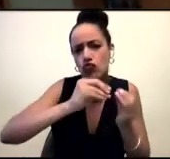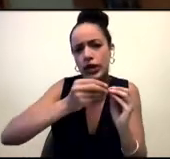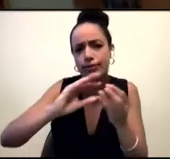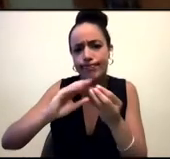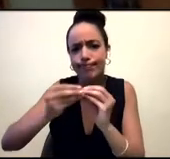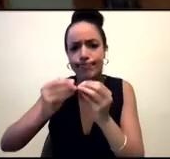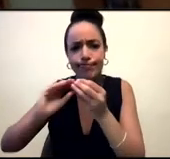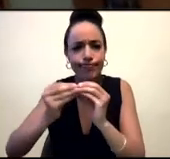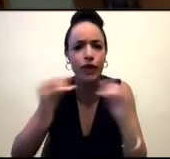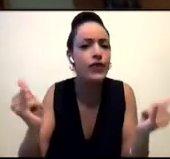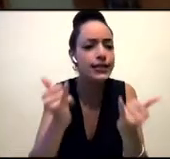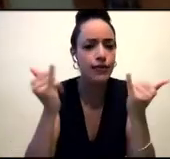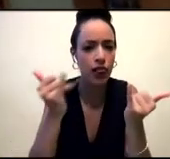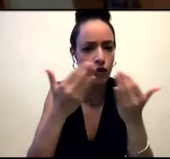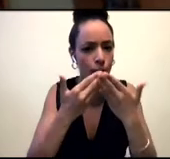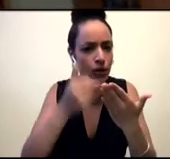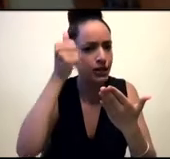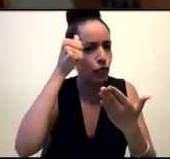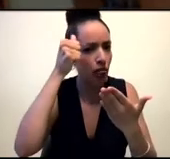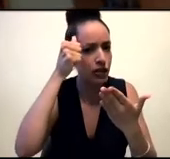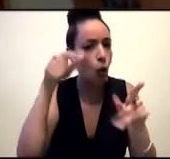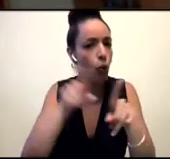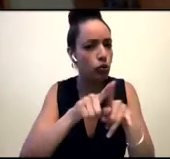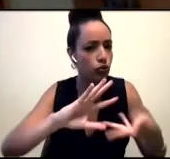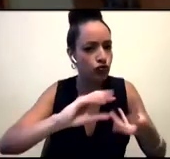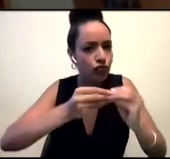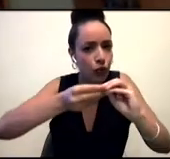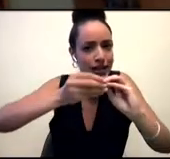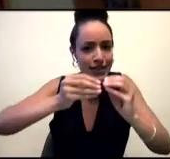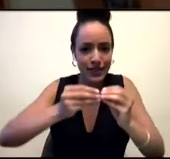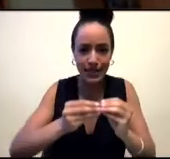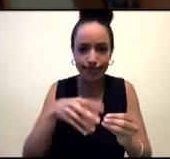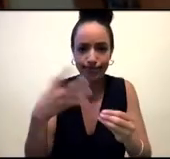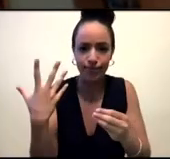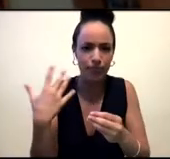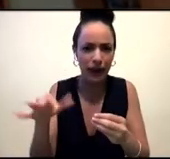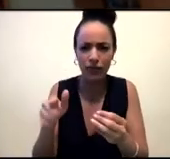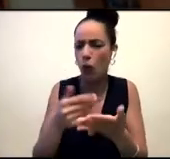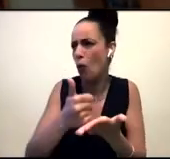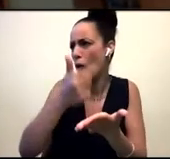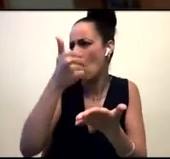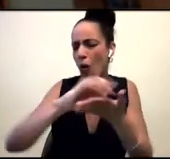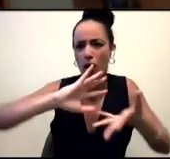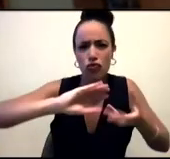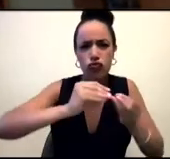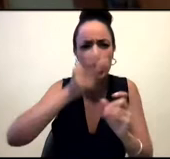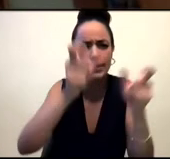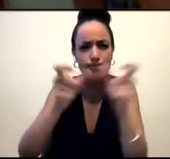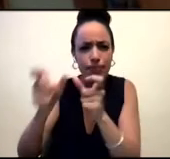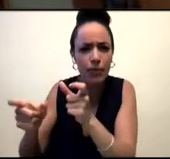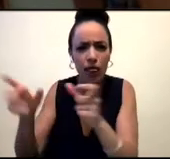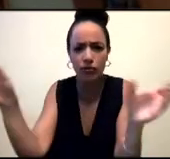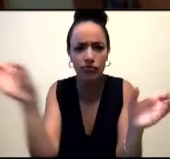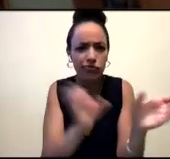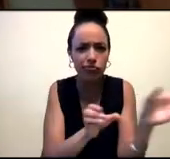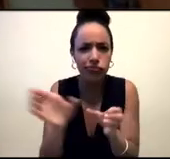knowledge and creativity. And we brought together some amazing artists, thinkers, activists, organisations